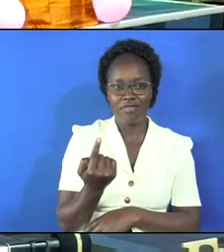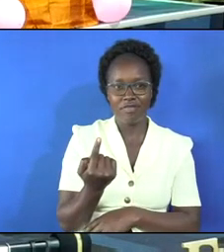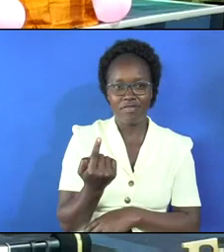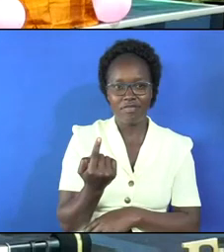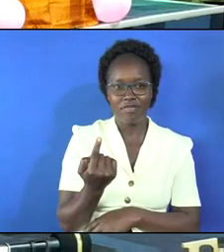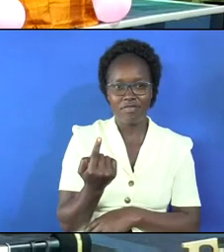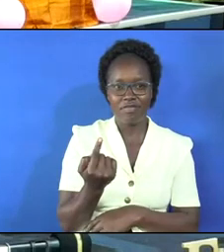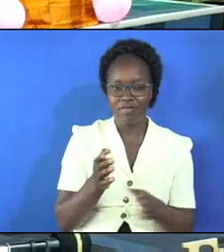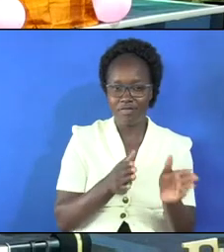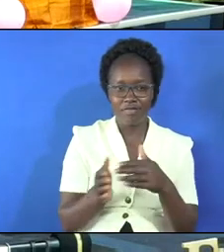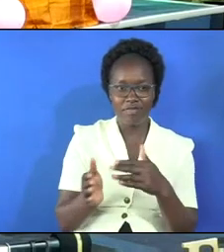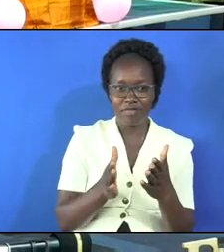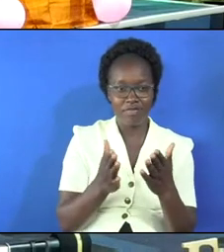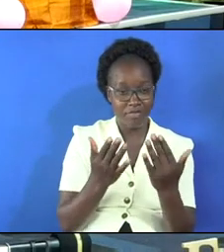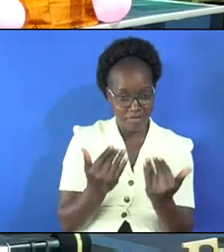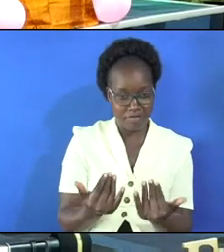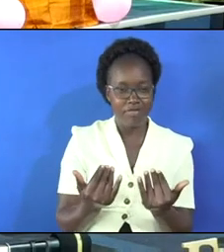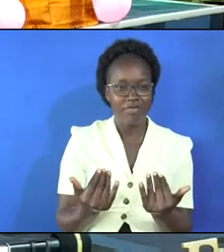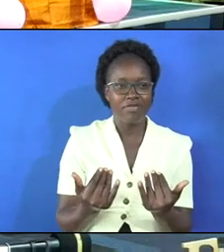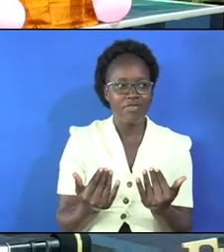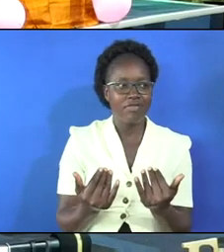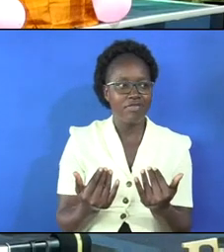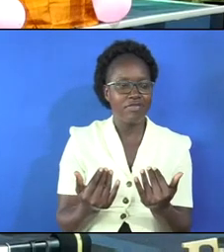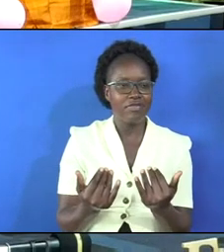take this opportunity this one